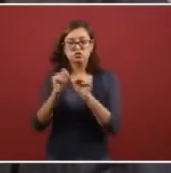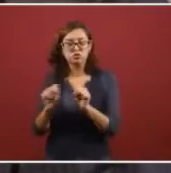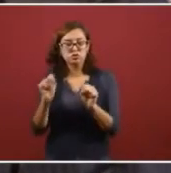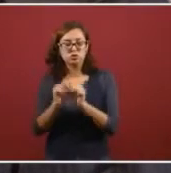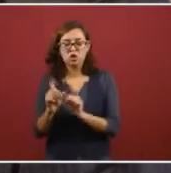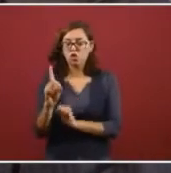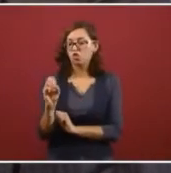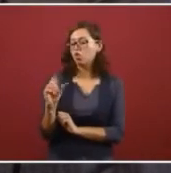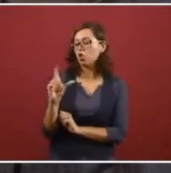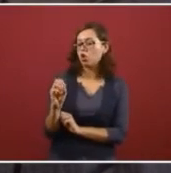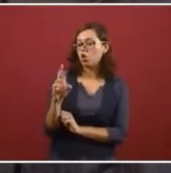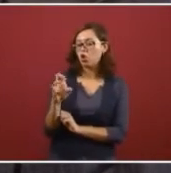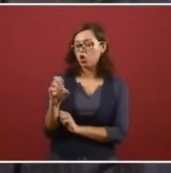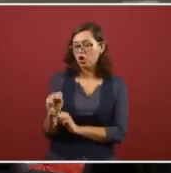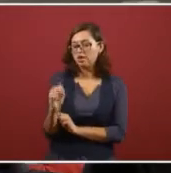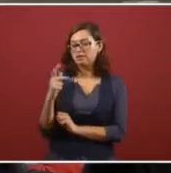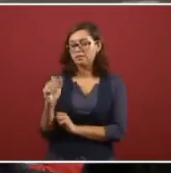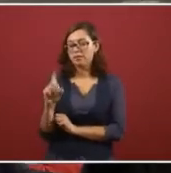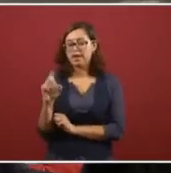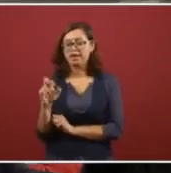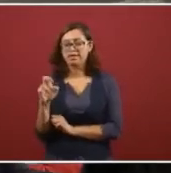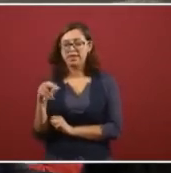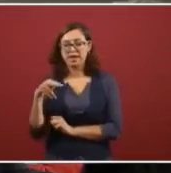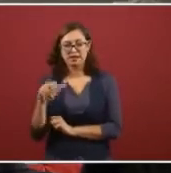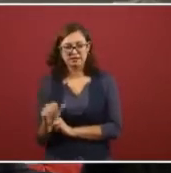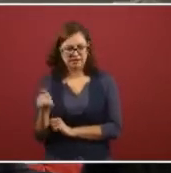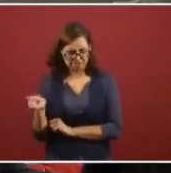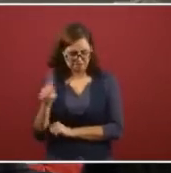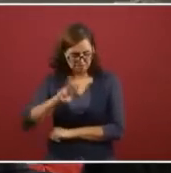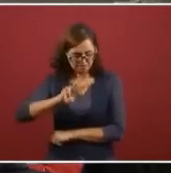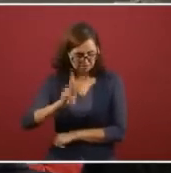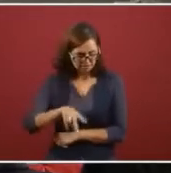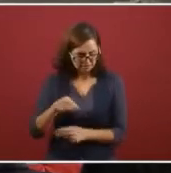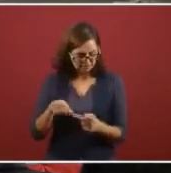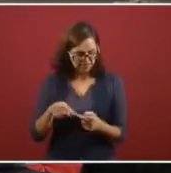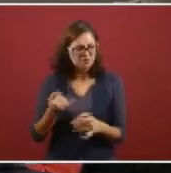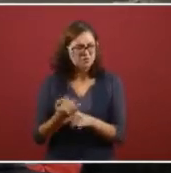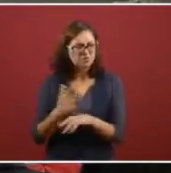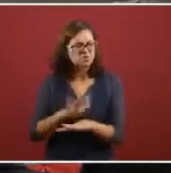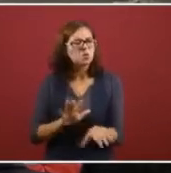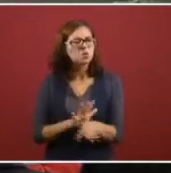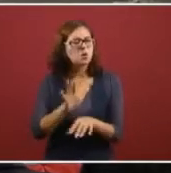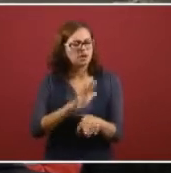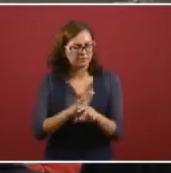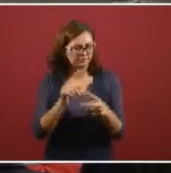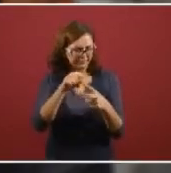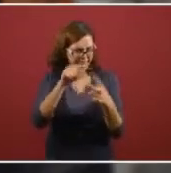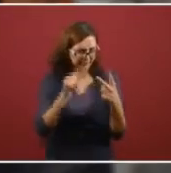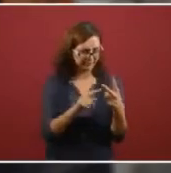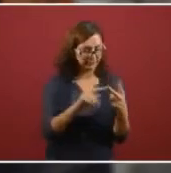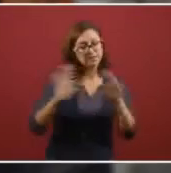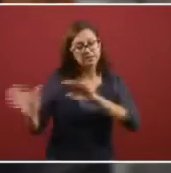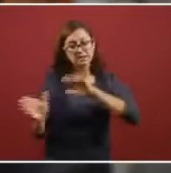her into the case, he was the nephew of someone.